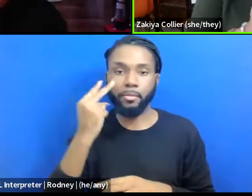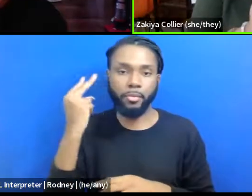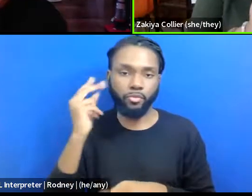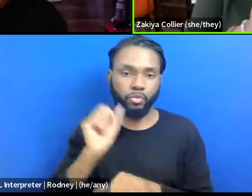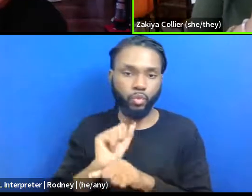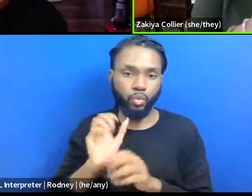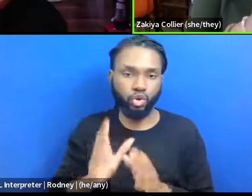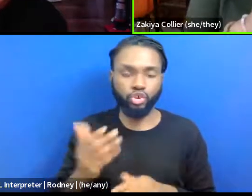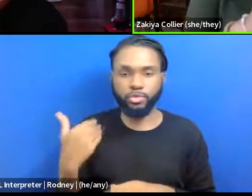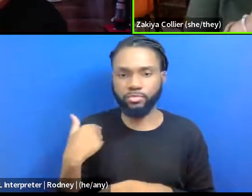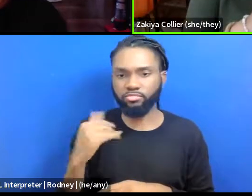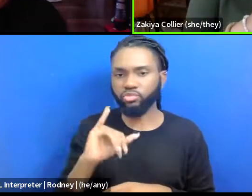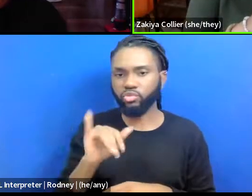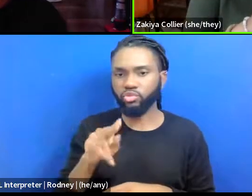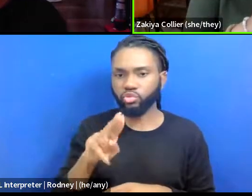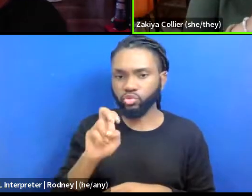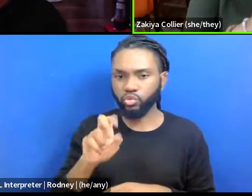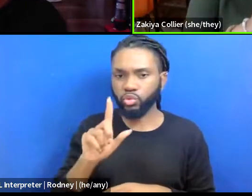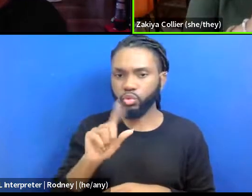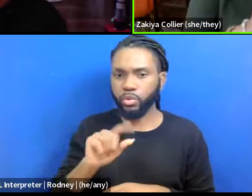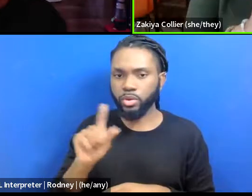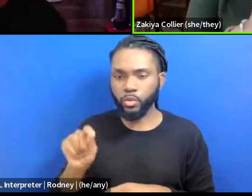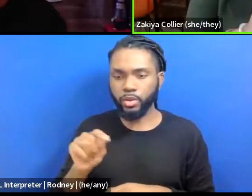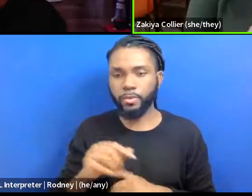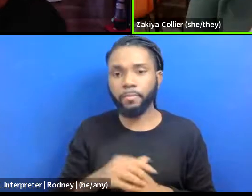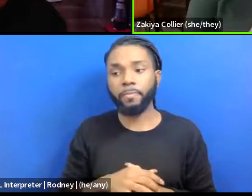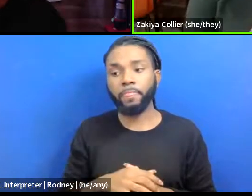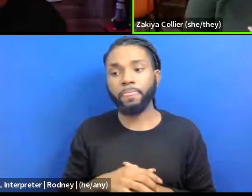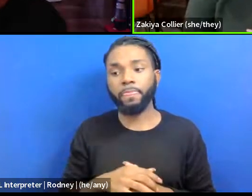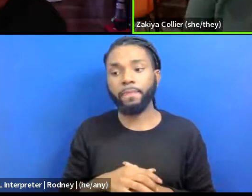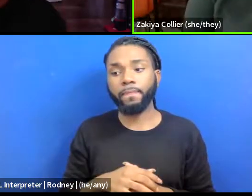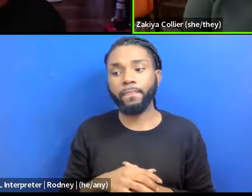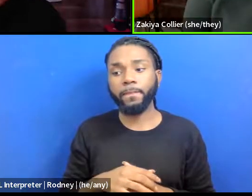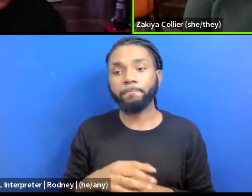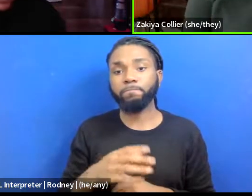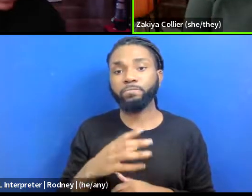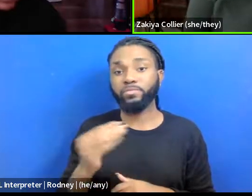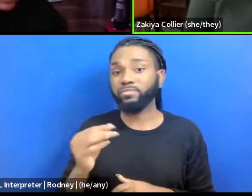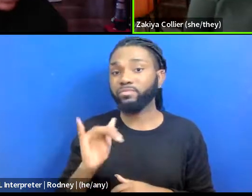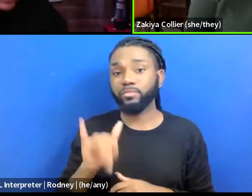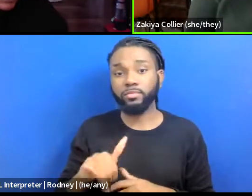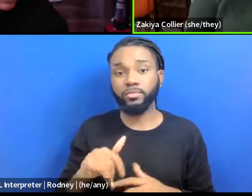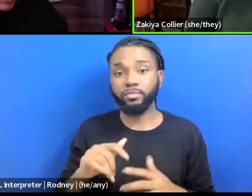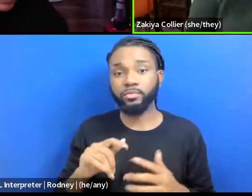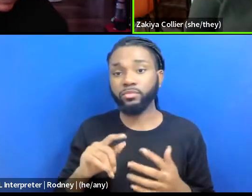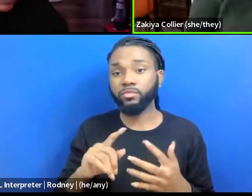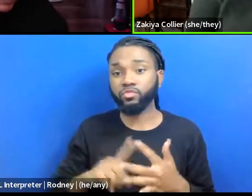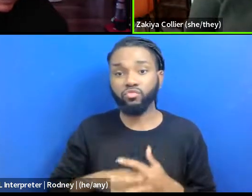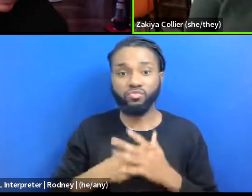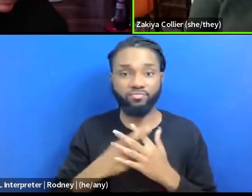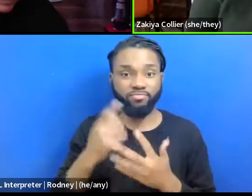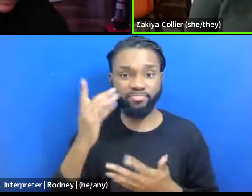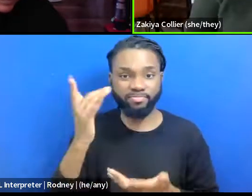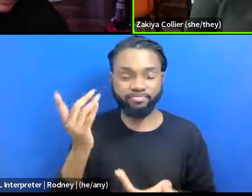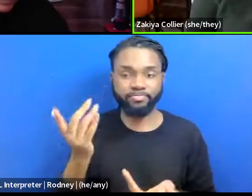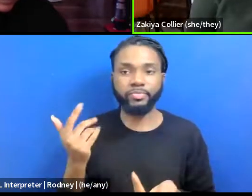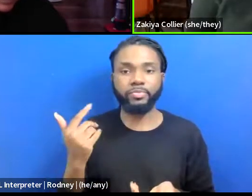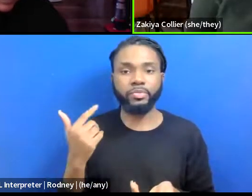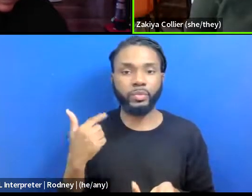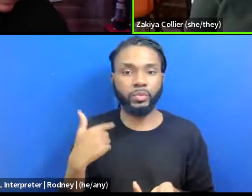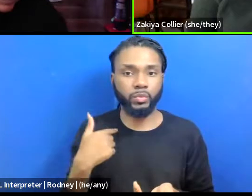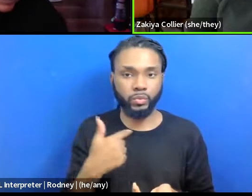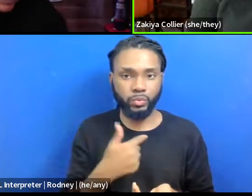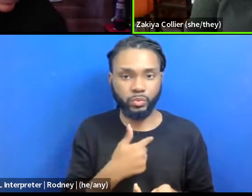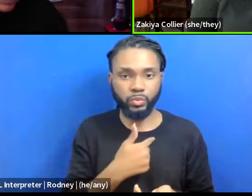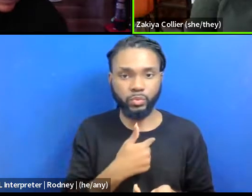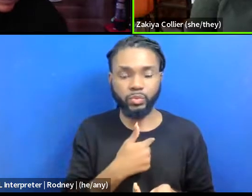2020. Um, and it came out of sort of, you know, we were at, at, you